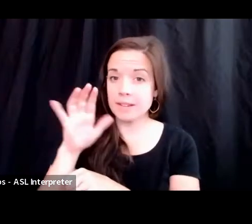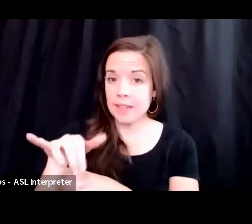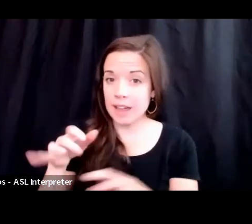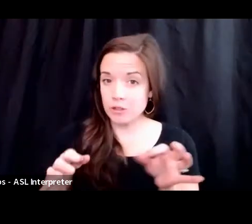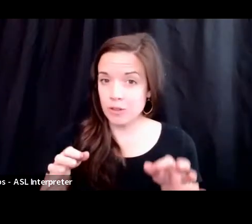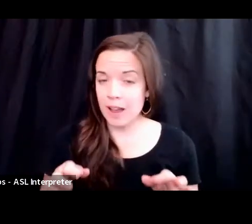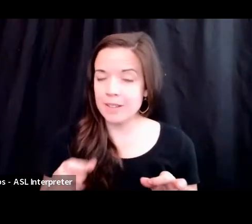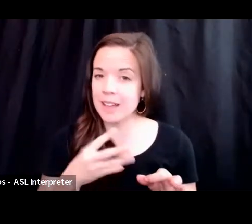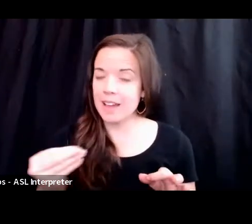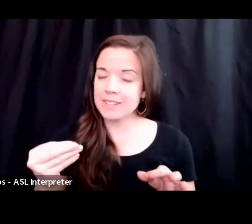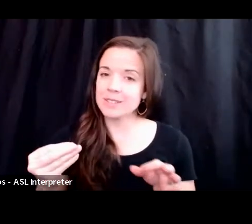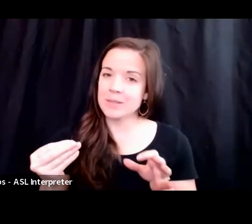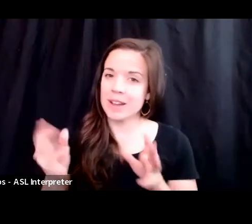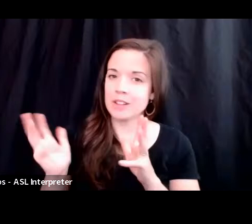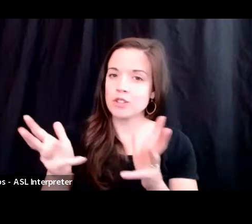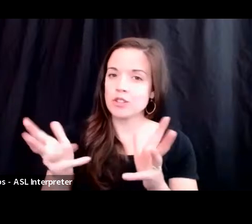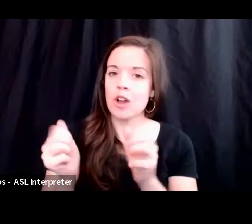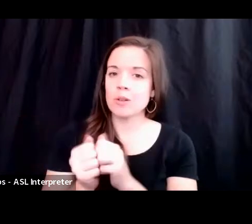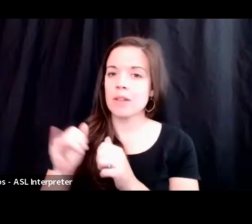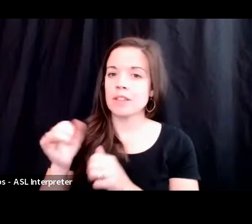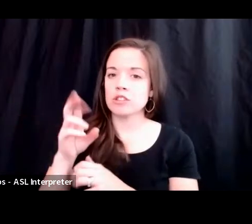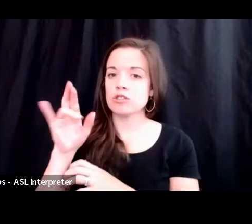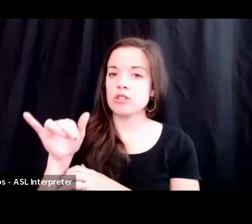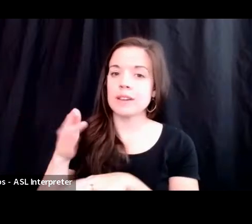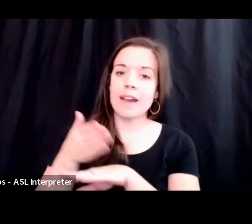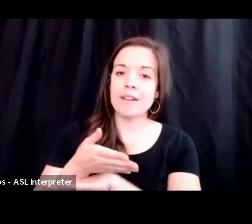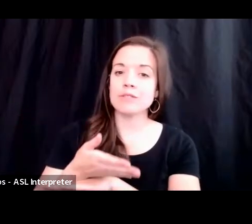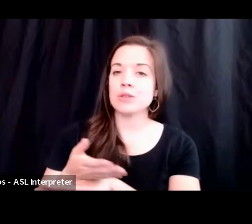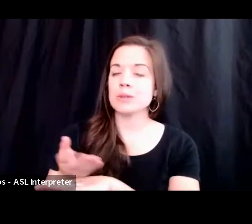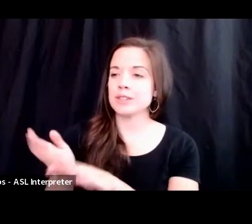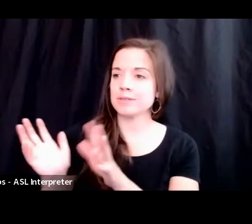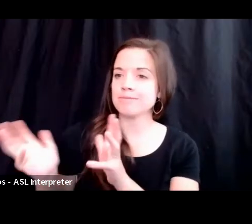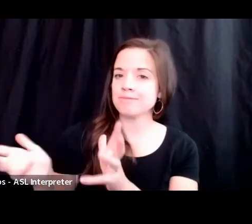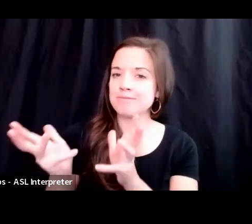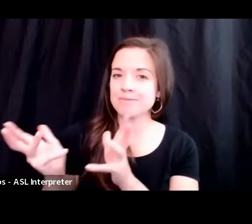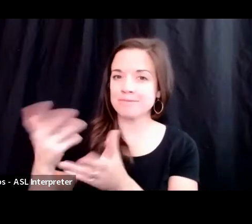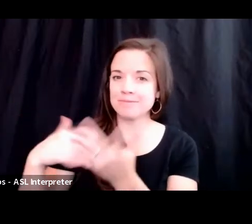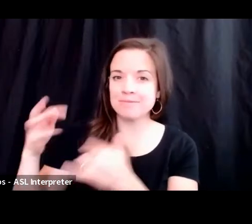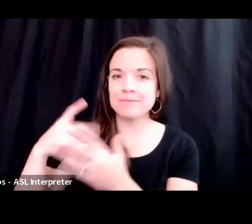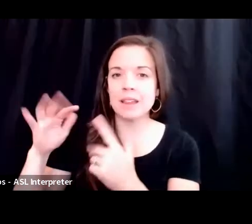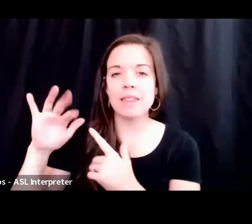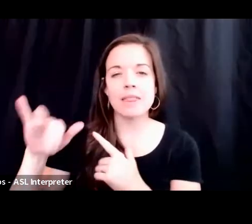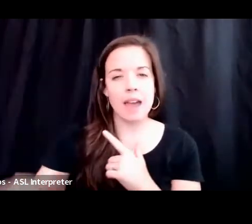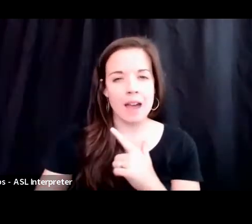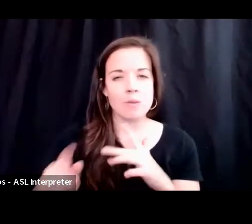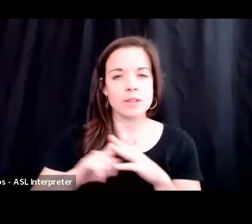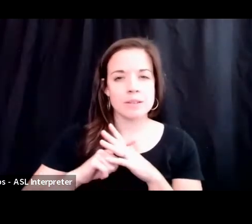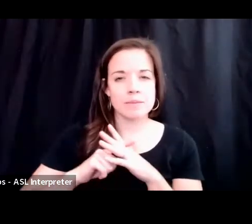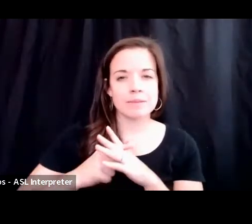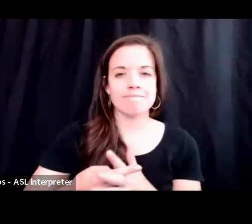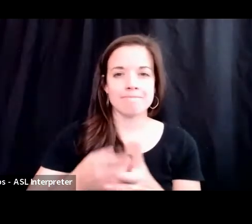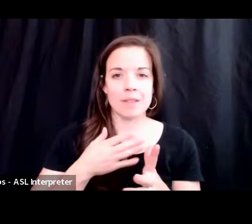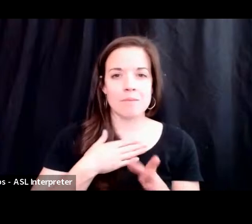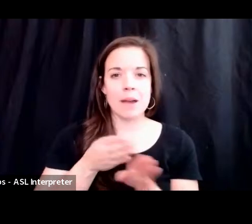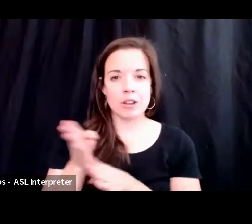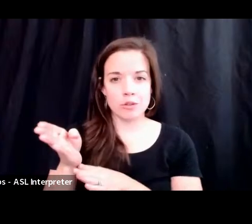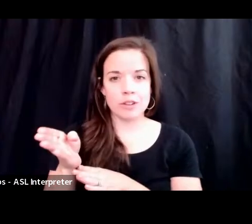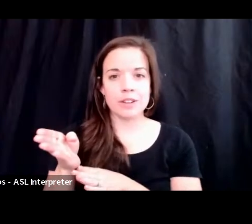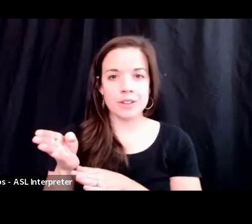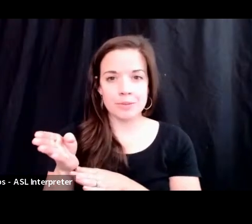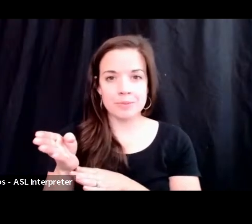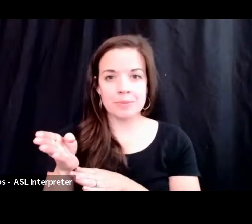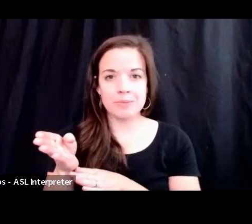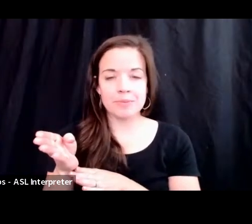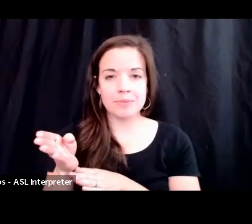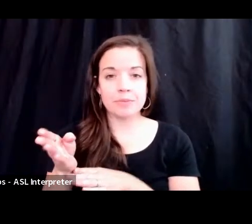actually got to talk to the jury afterwards. And that really was the springboard for my career. As